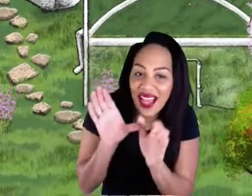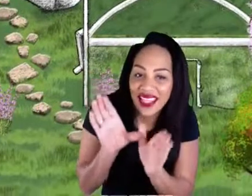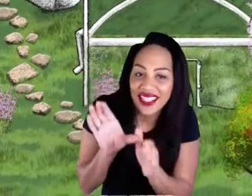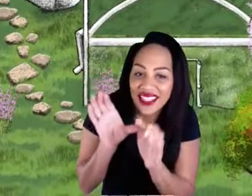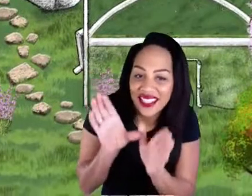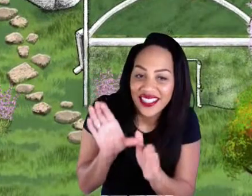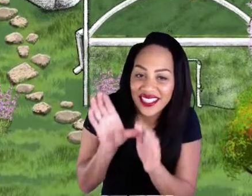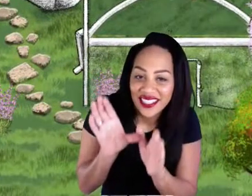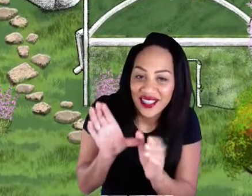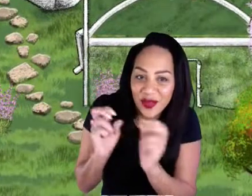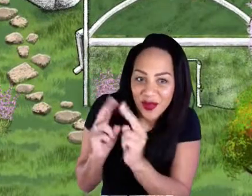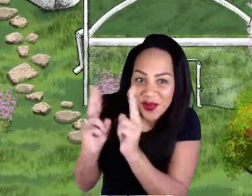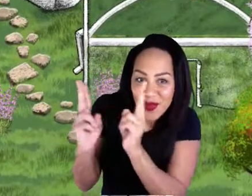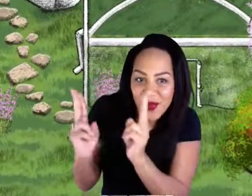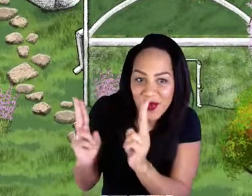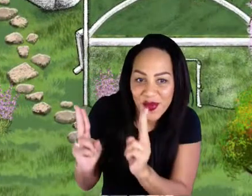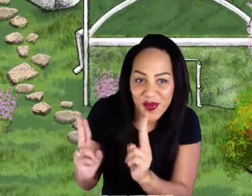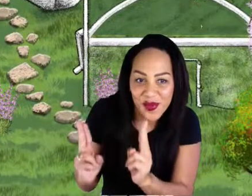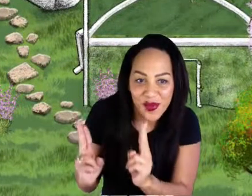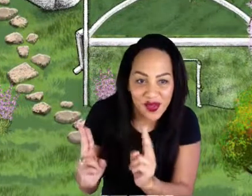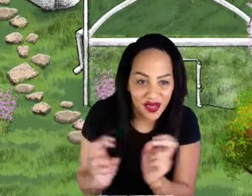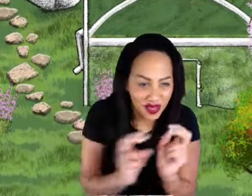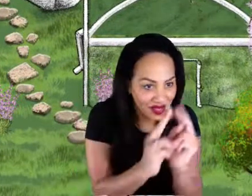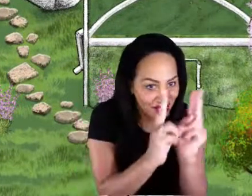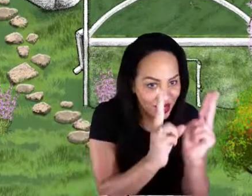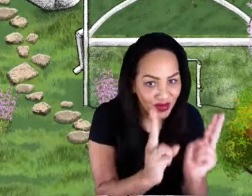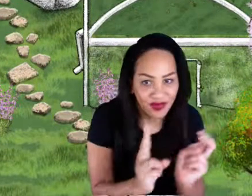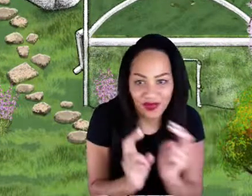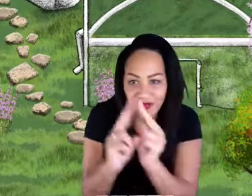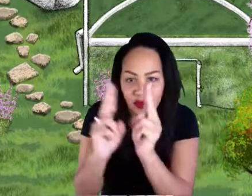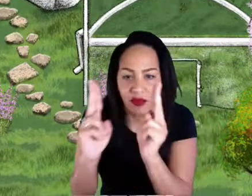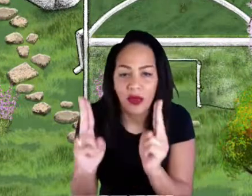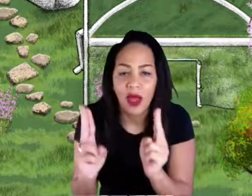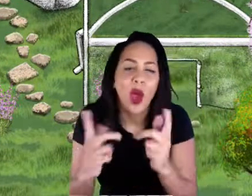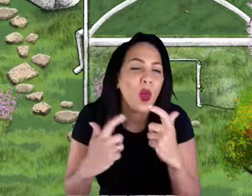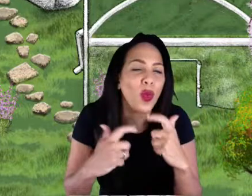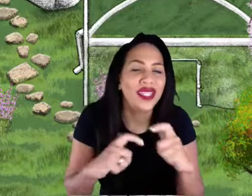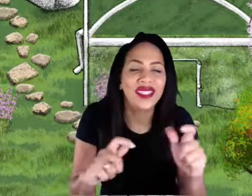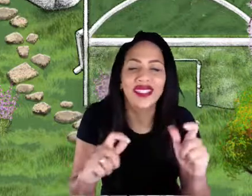These are also still in construction in terms of the sounds that you will hear.